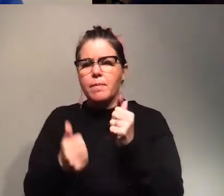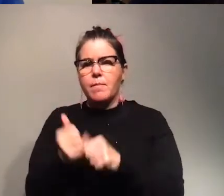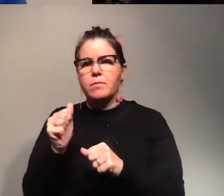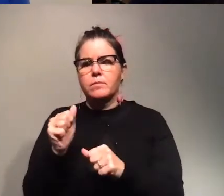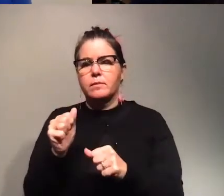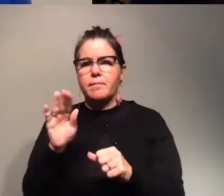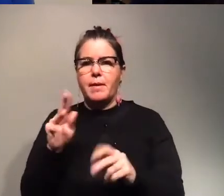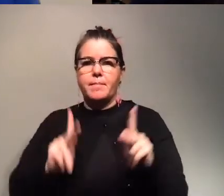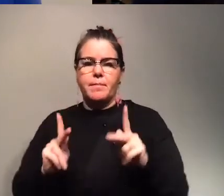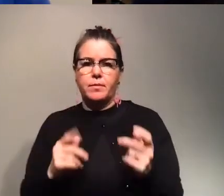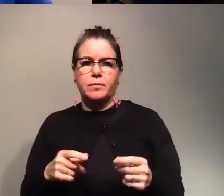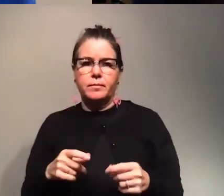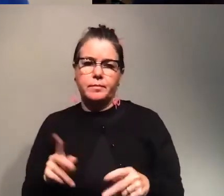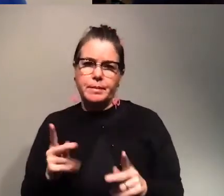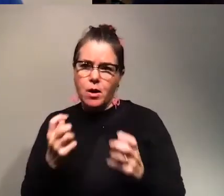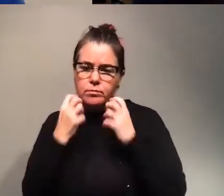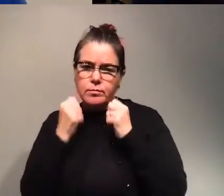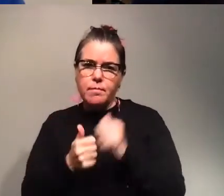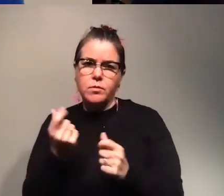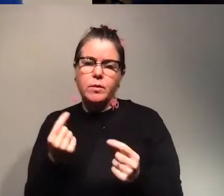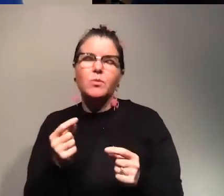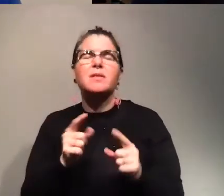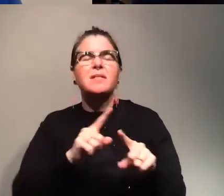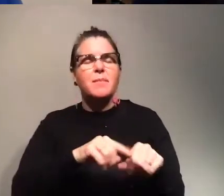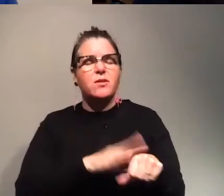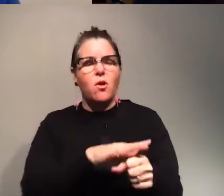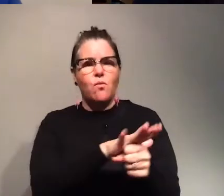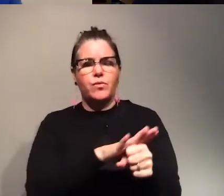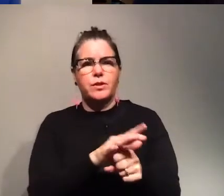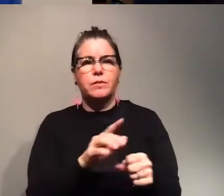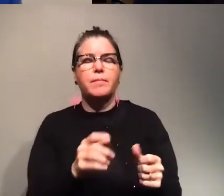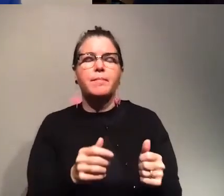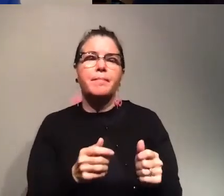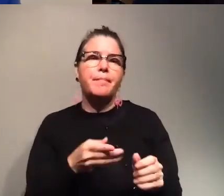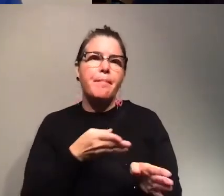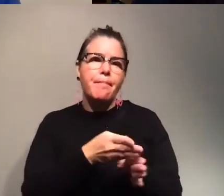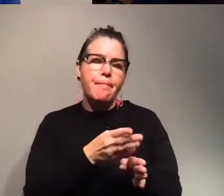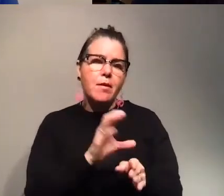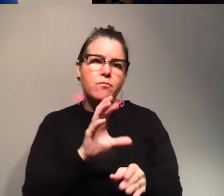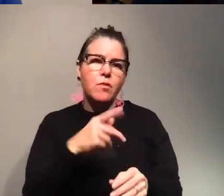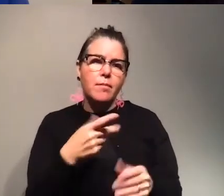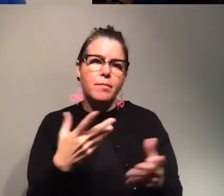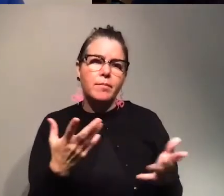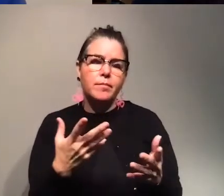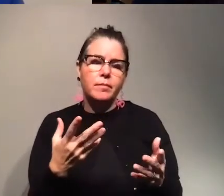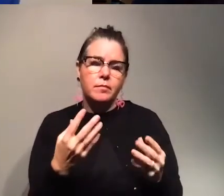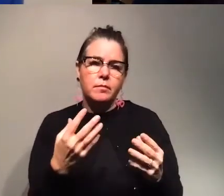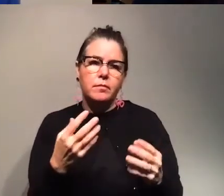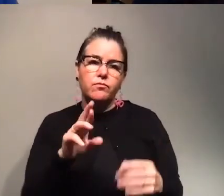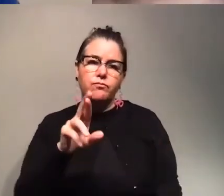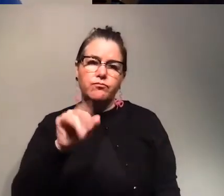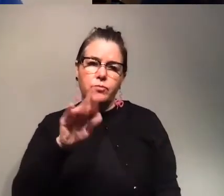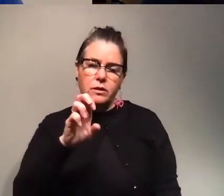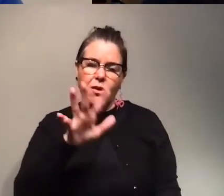well well will depend on the region definitely but one of the main crops that is consumed all over the world is rice